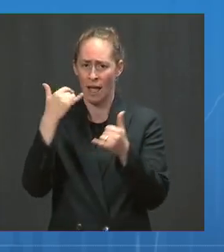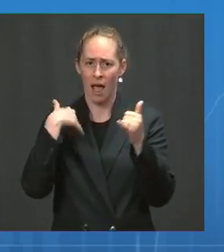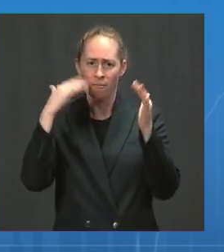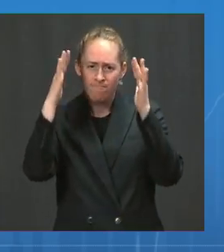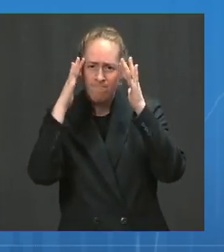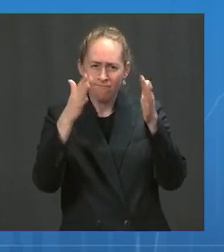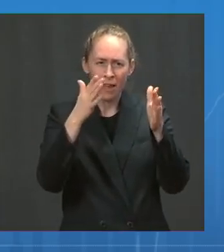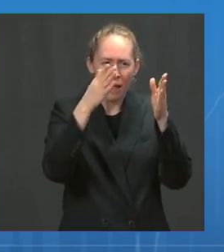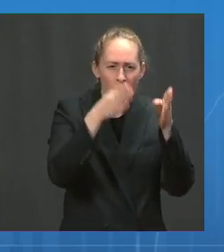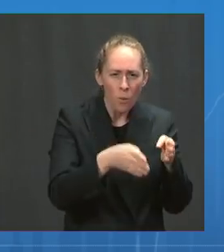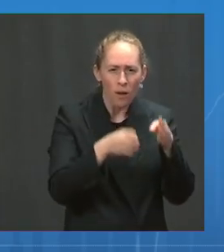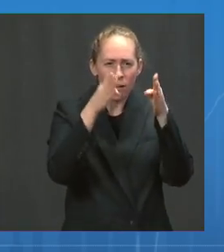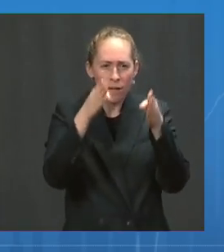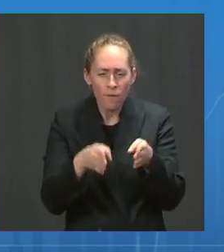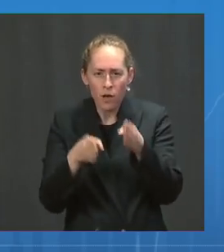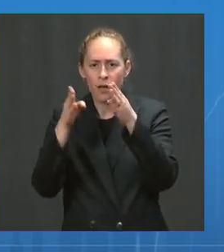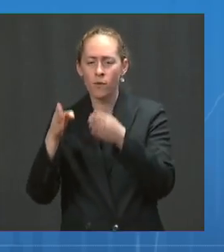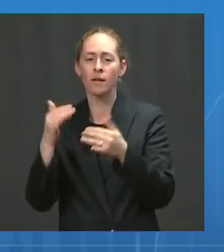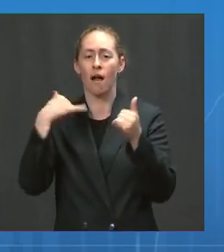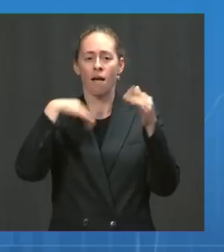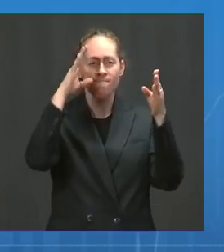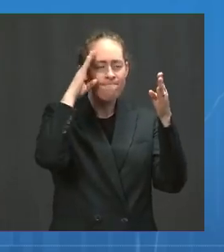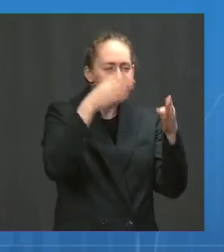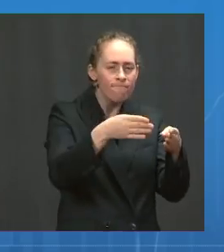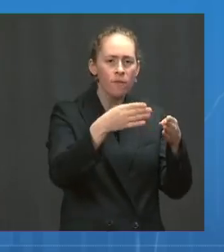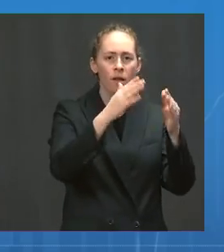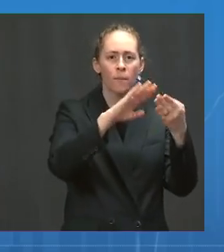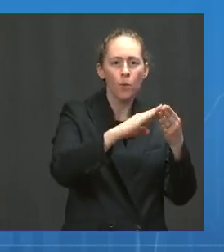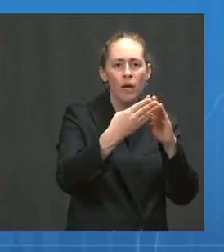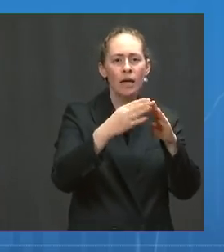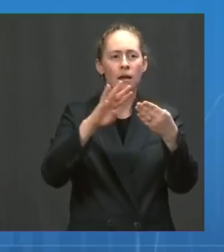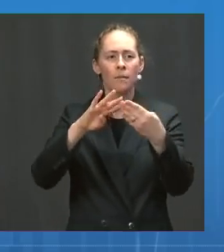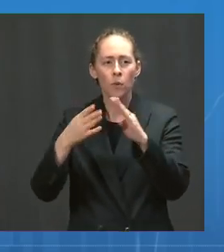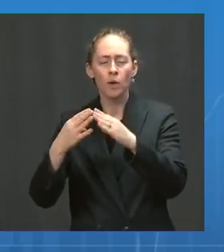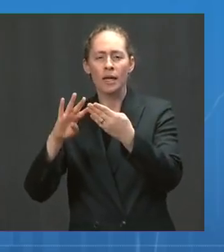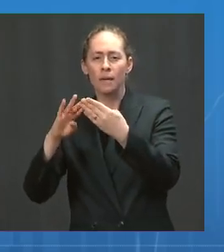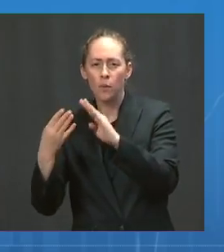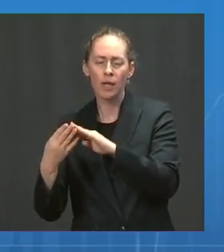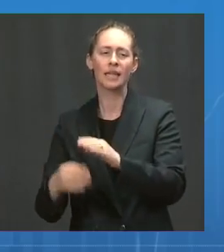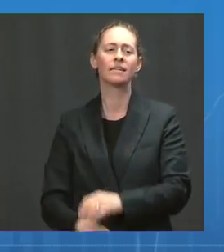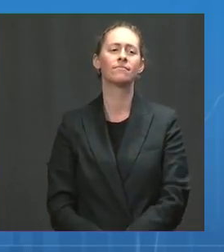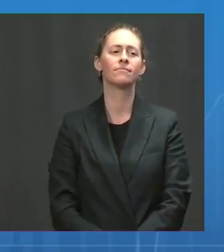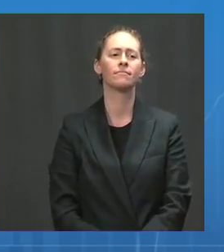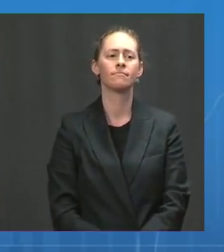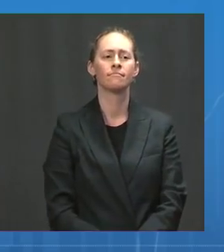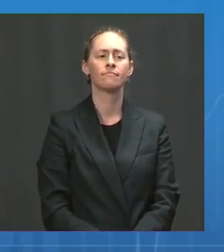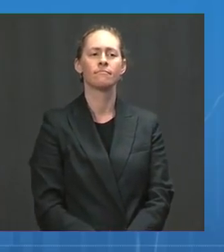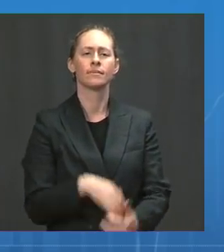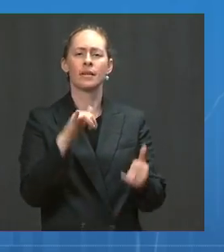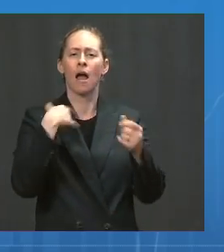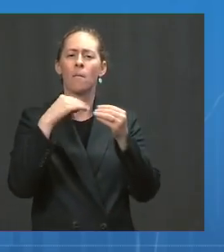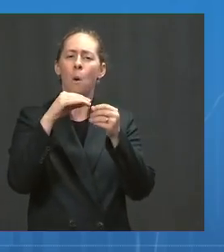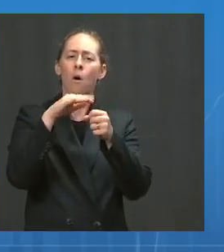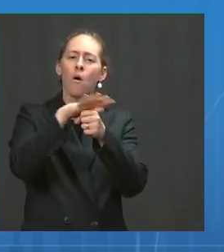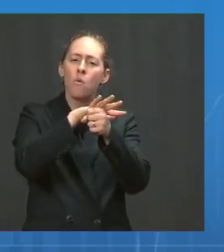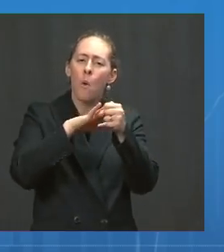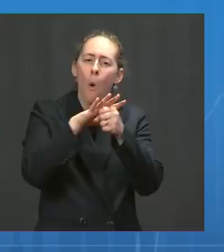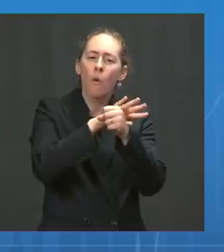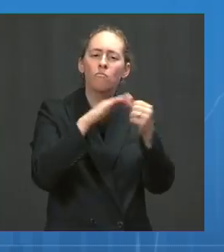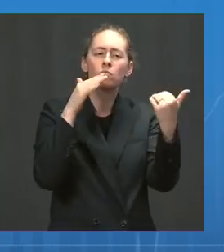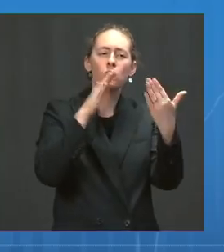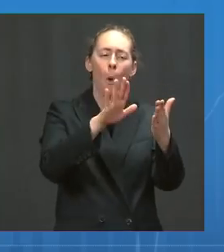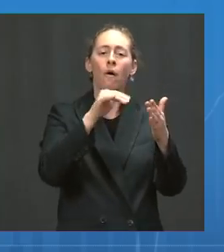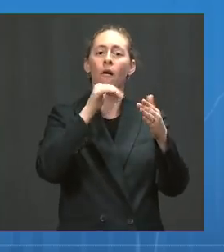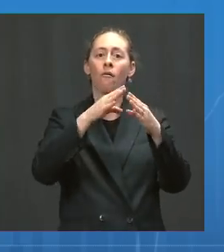-community effort. And this type of localized, person-to-person approach takes some time, but it is